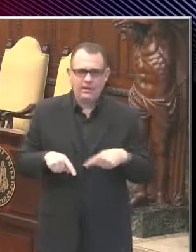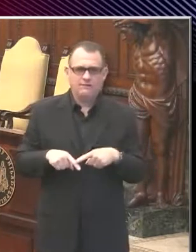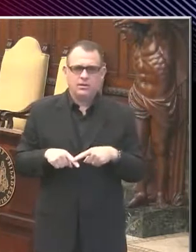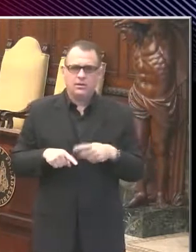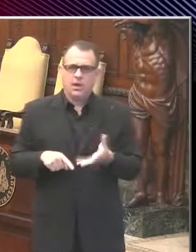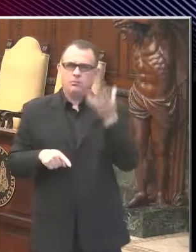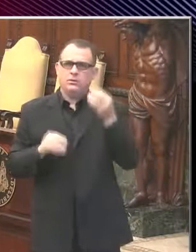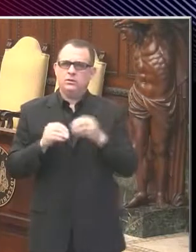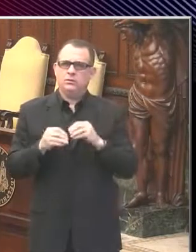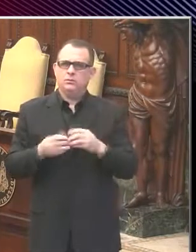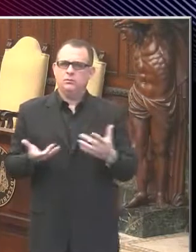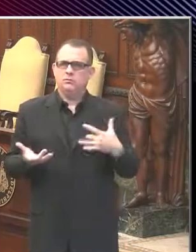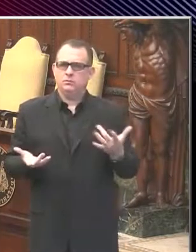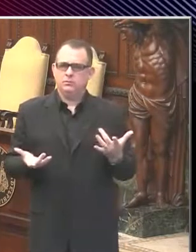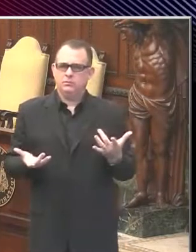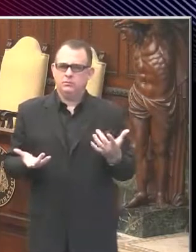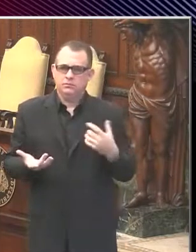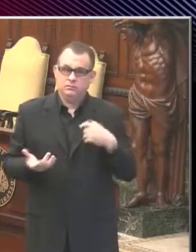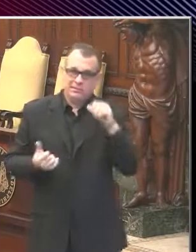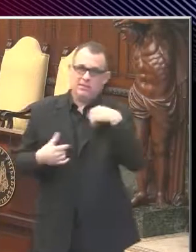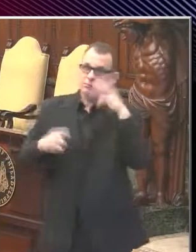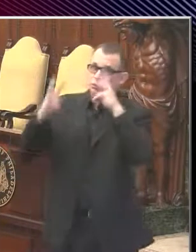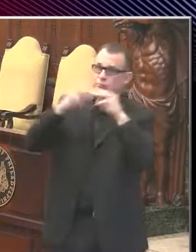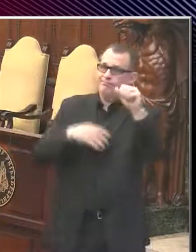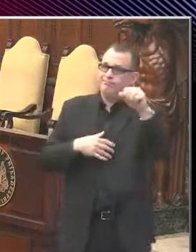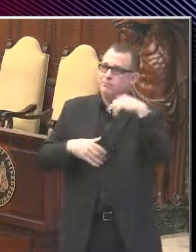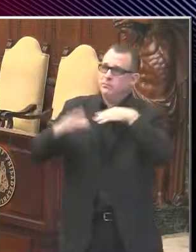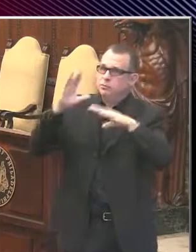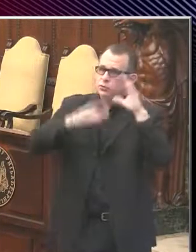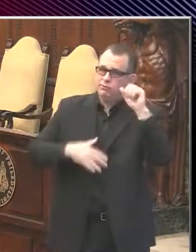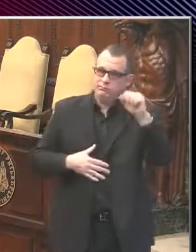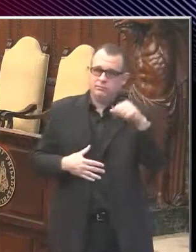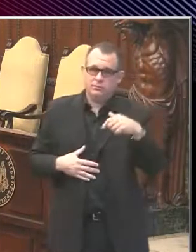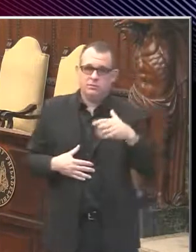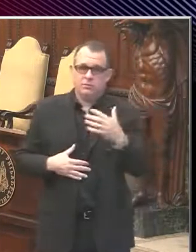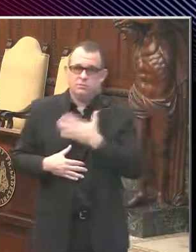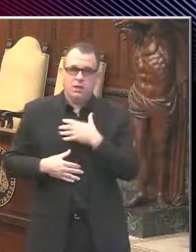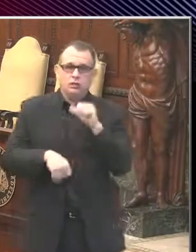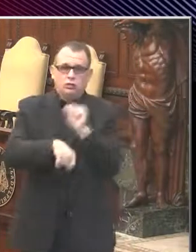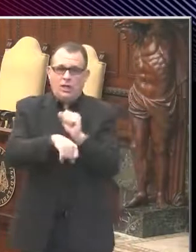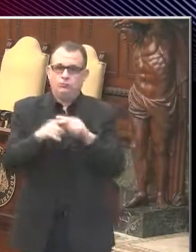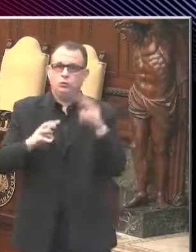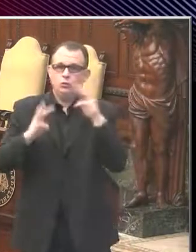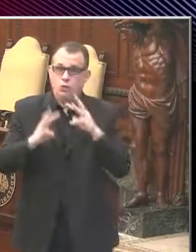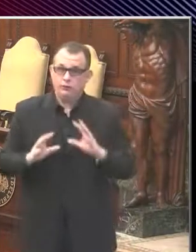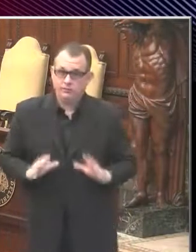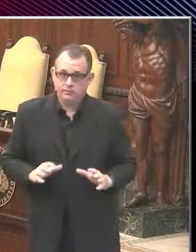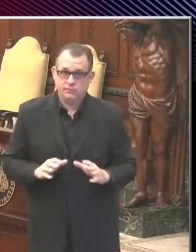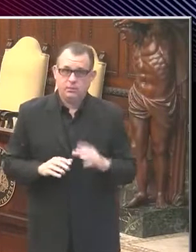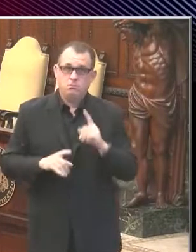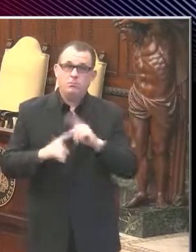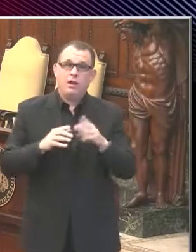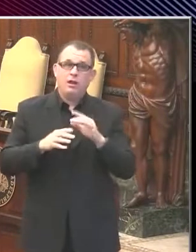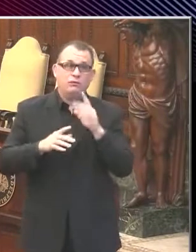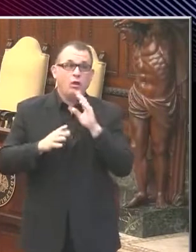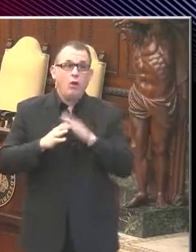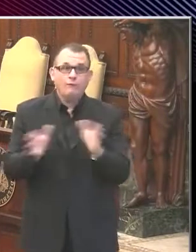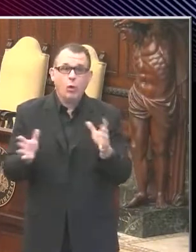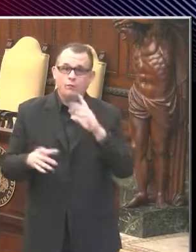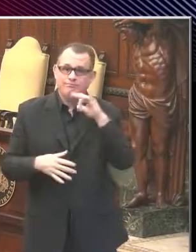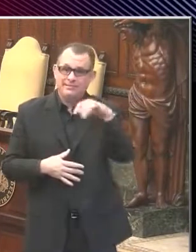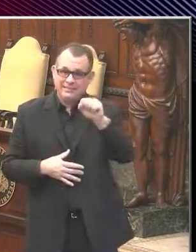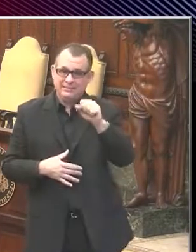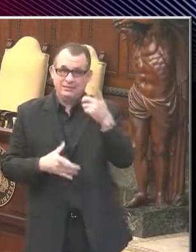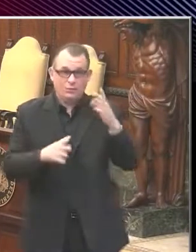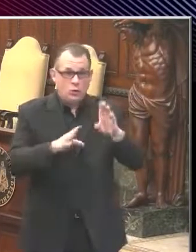I am worried. You know, it is my job to be worried, but I am worried in general about reopening without people wearing masks. And so I